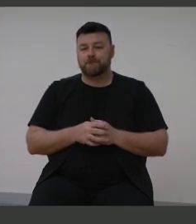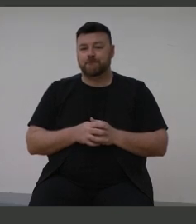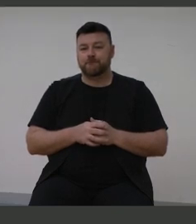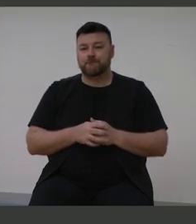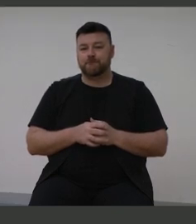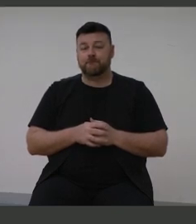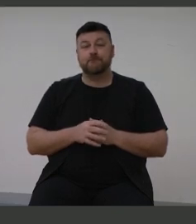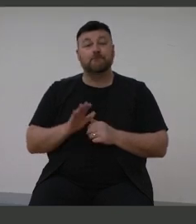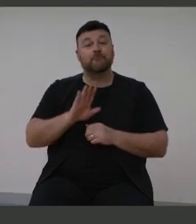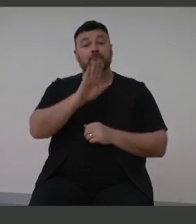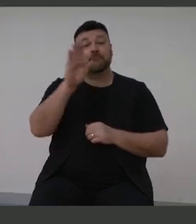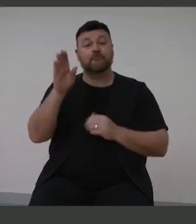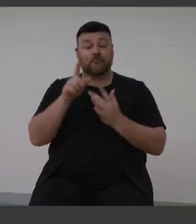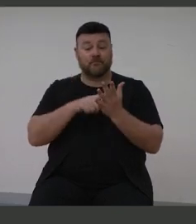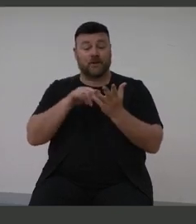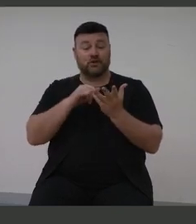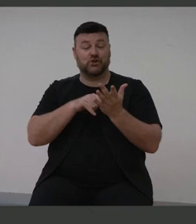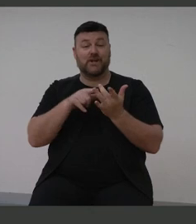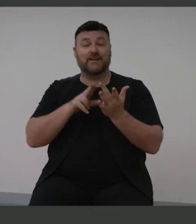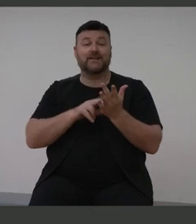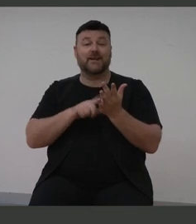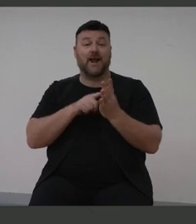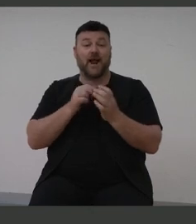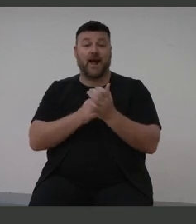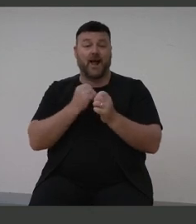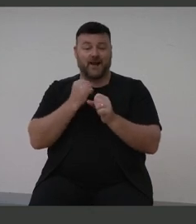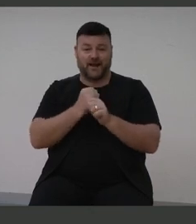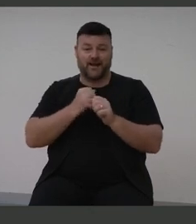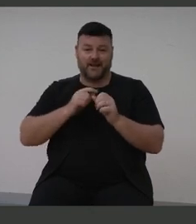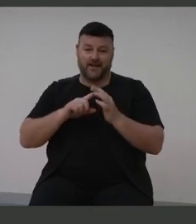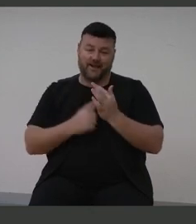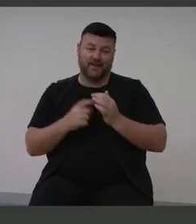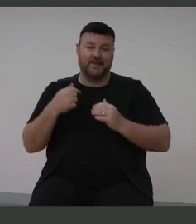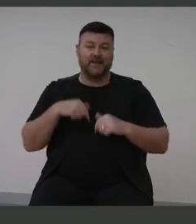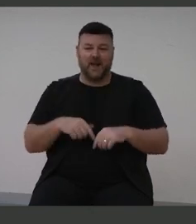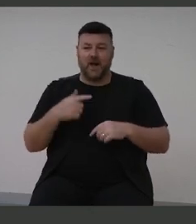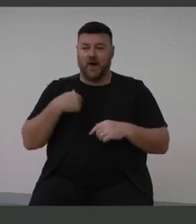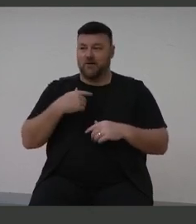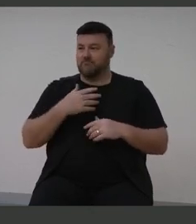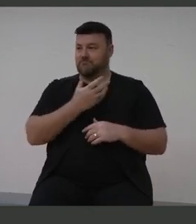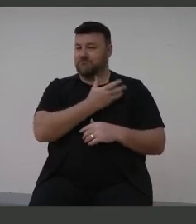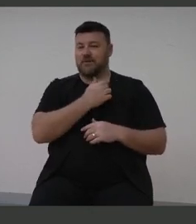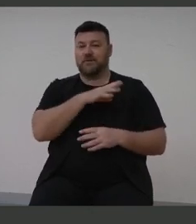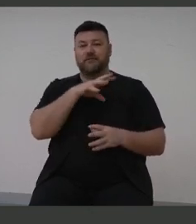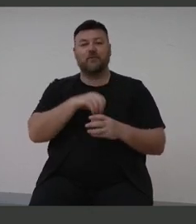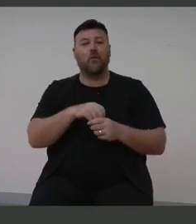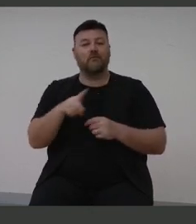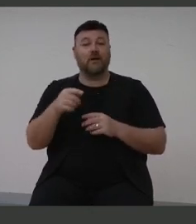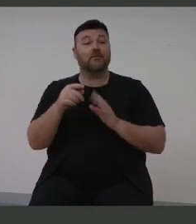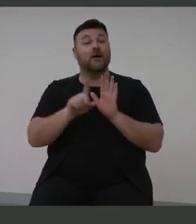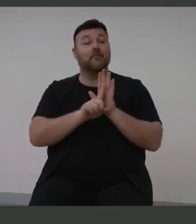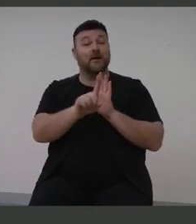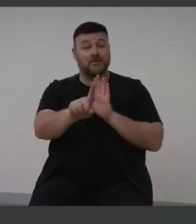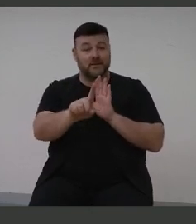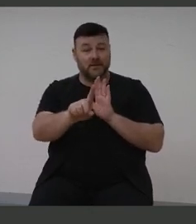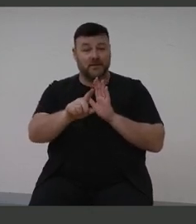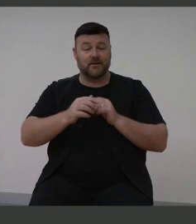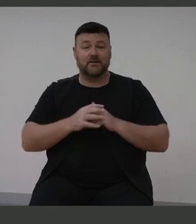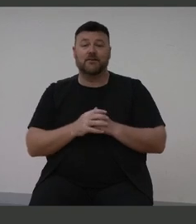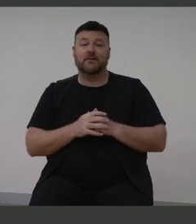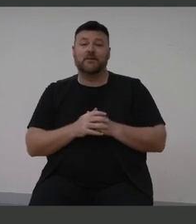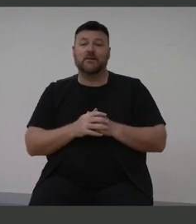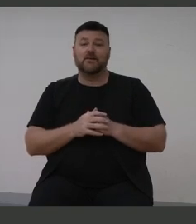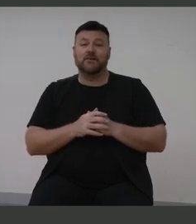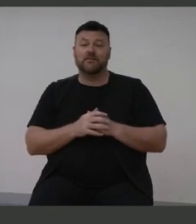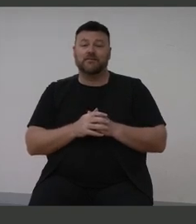Hi, everyone. Justin Langer here. It's an honour to be involved in this year's World Hearing Day as the Ambassador for Ear Science Institute